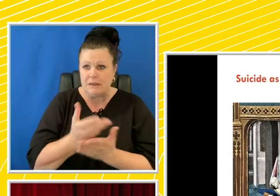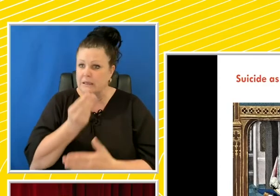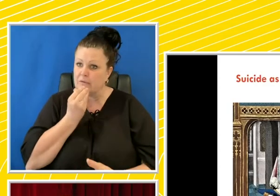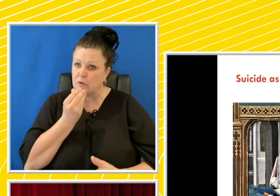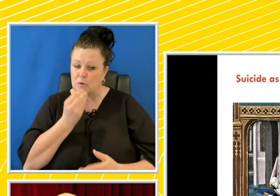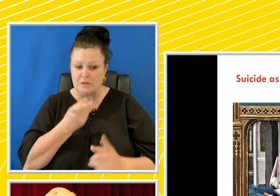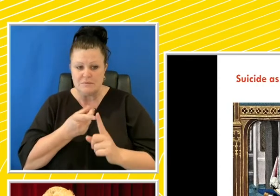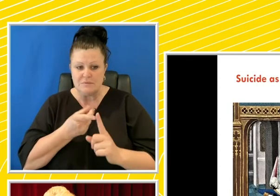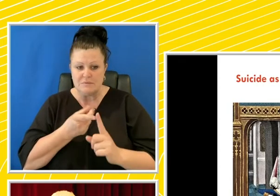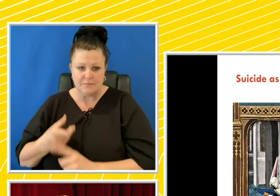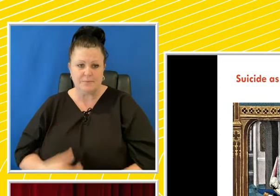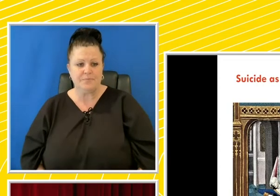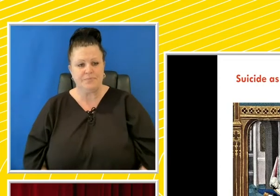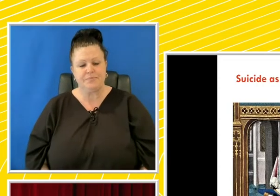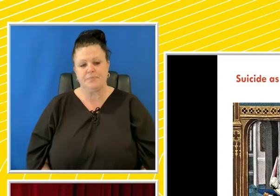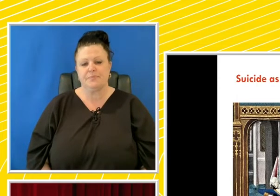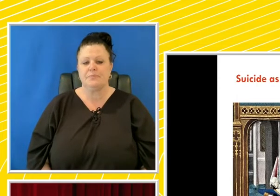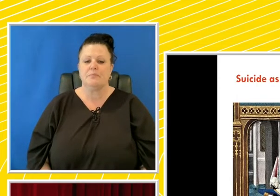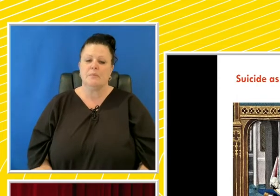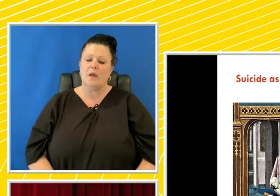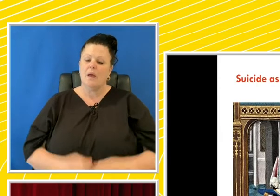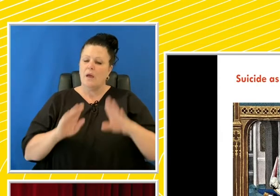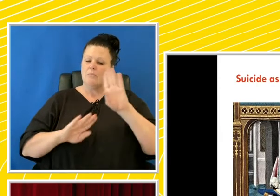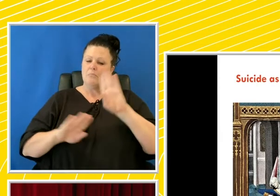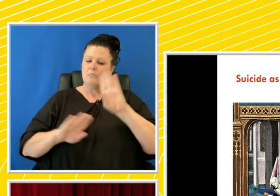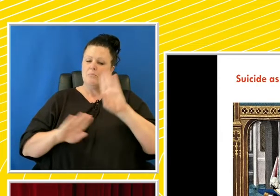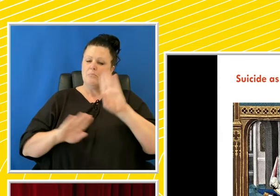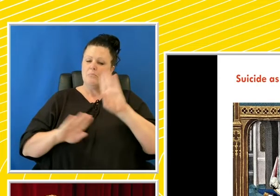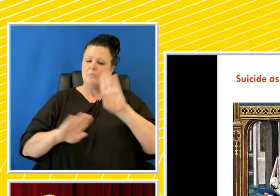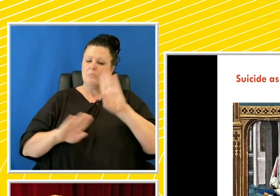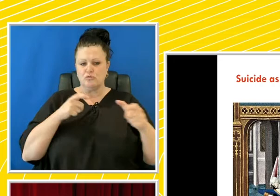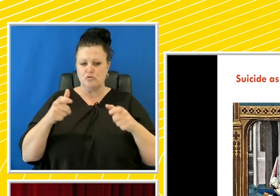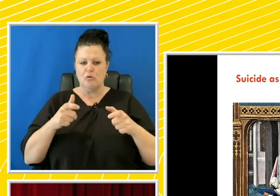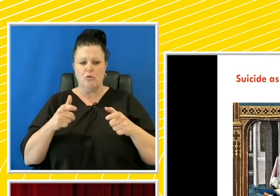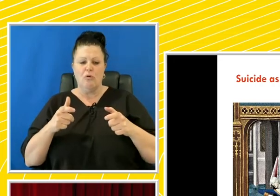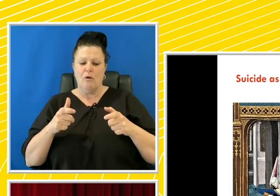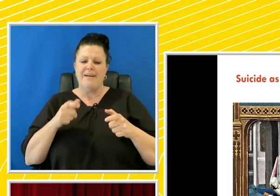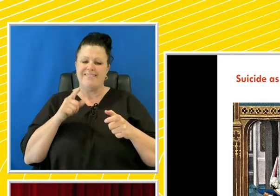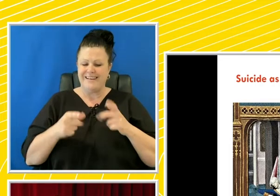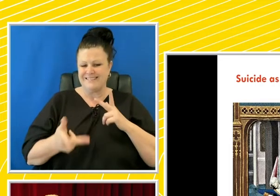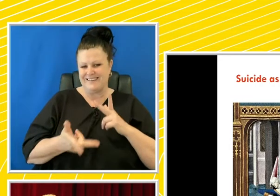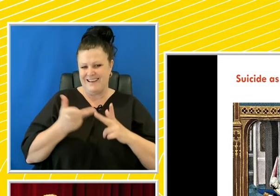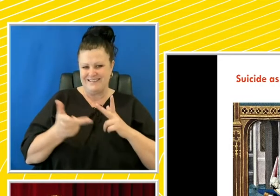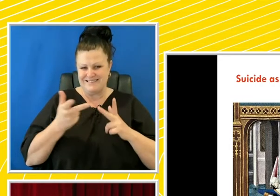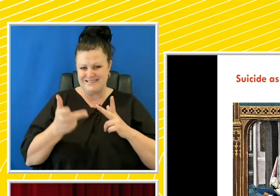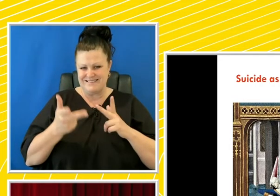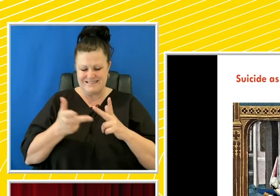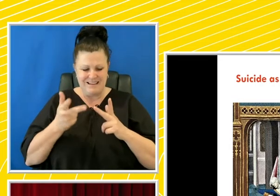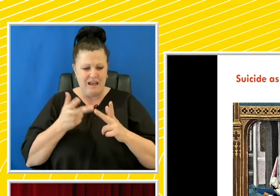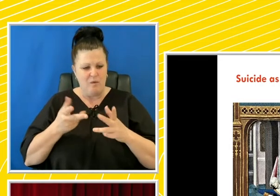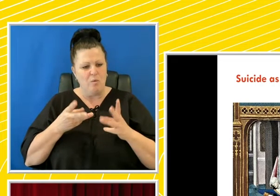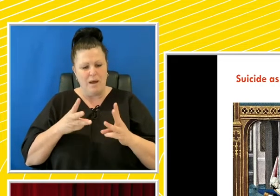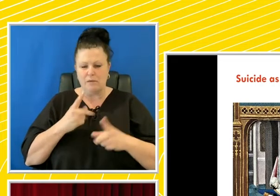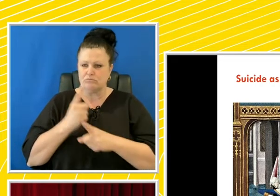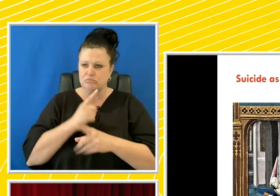The biopolitical control of death is another potent theme in the relationship between the state and the biomassified population.